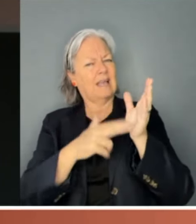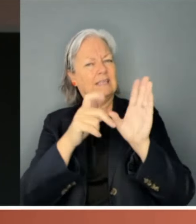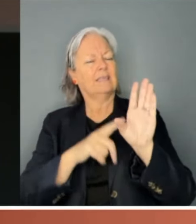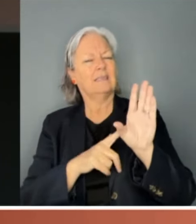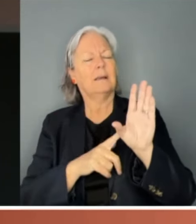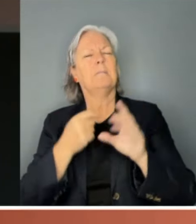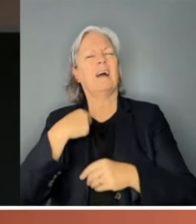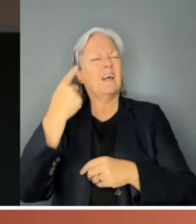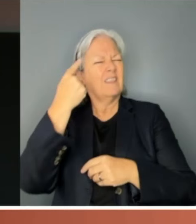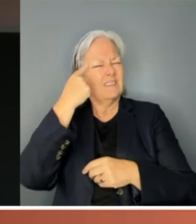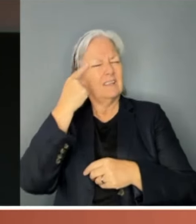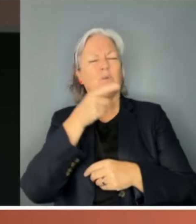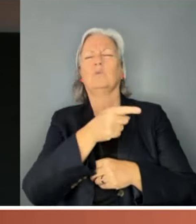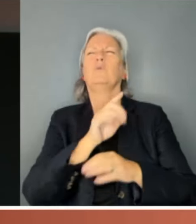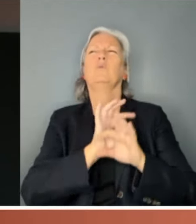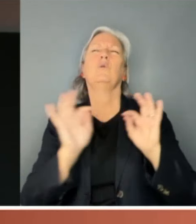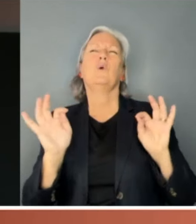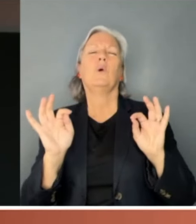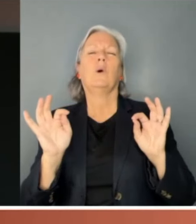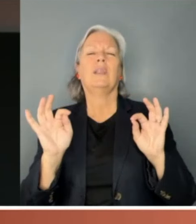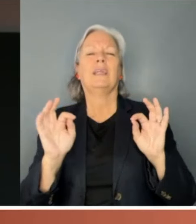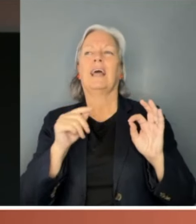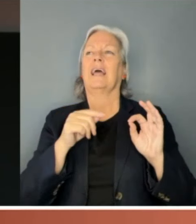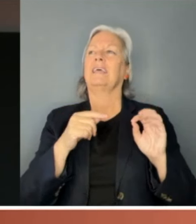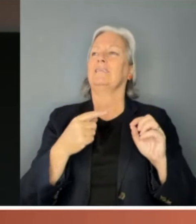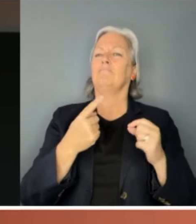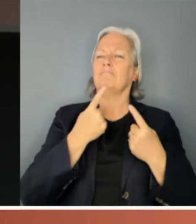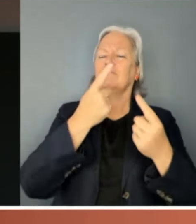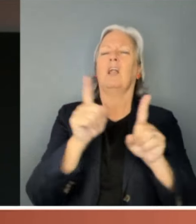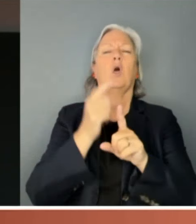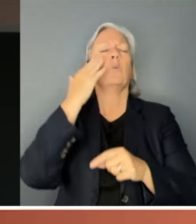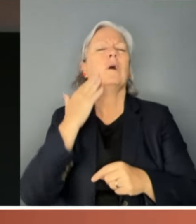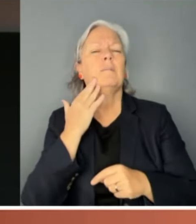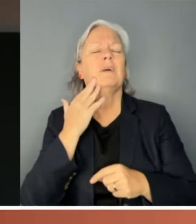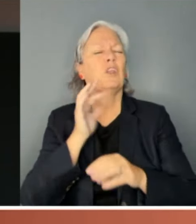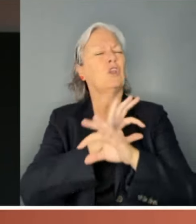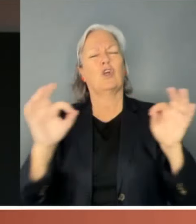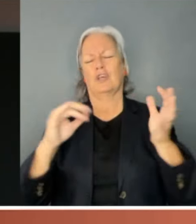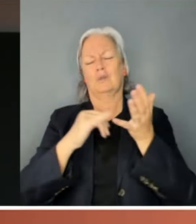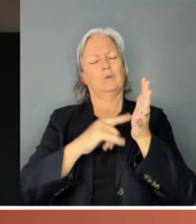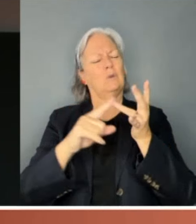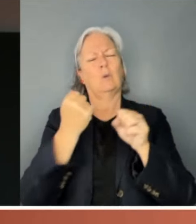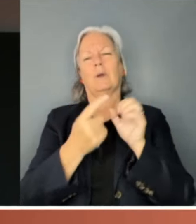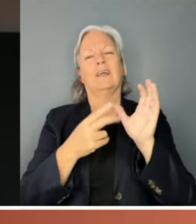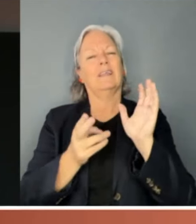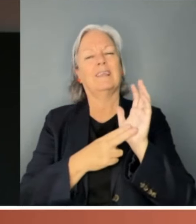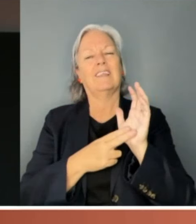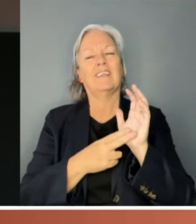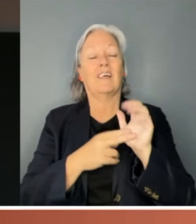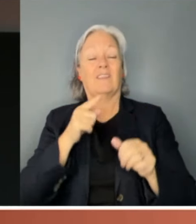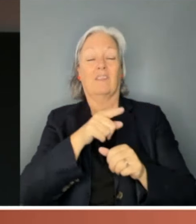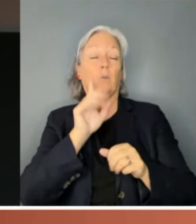don't play it as a woman. Don't use your slogan. That won't win you support.